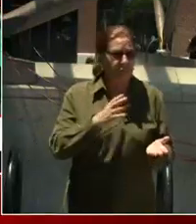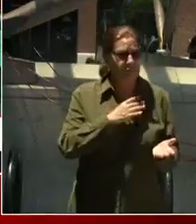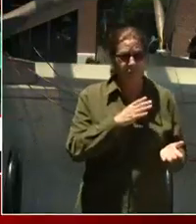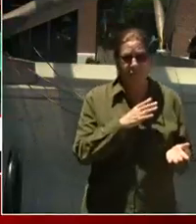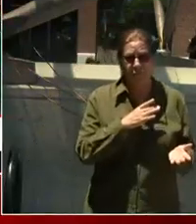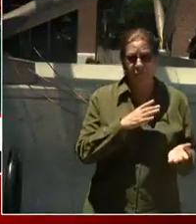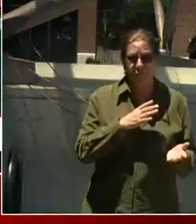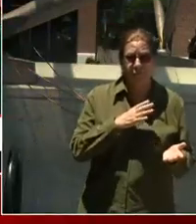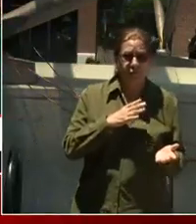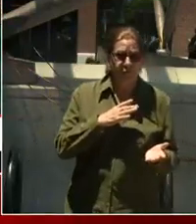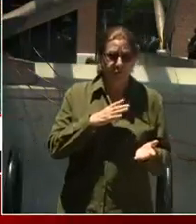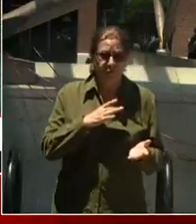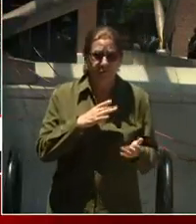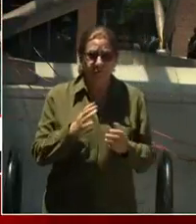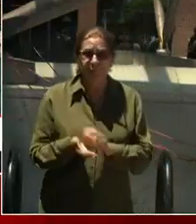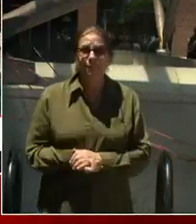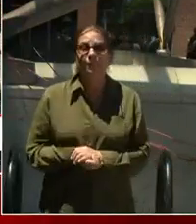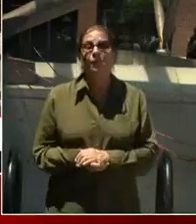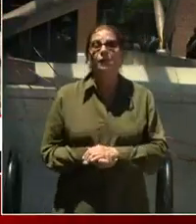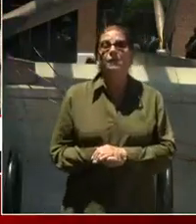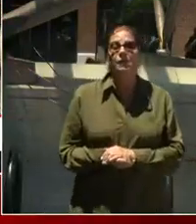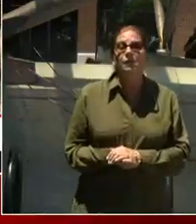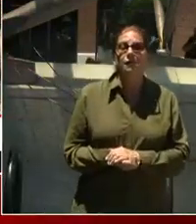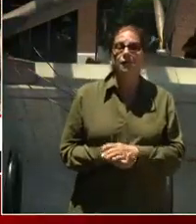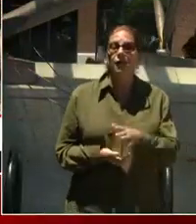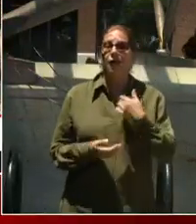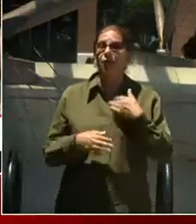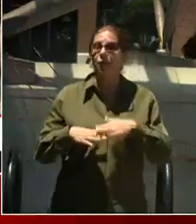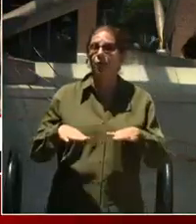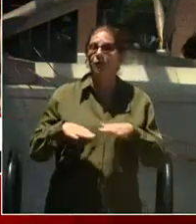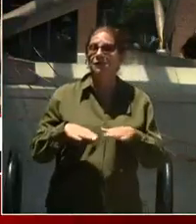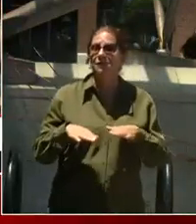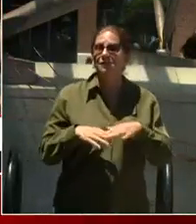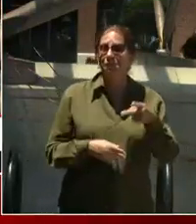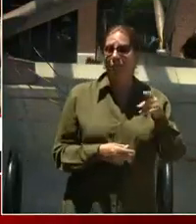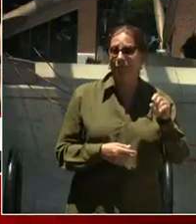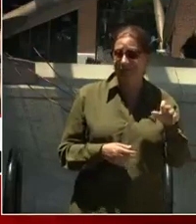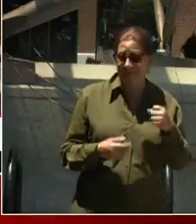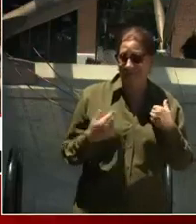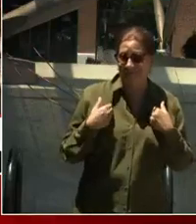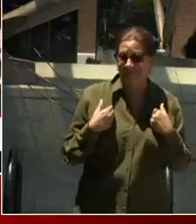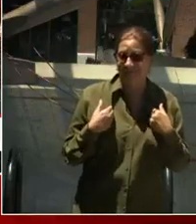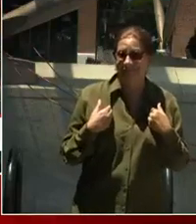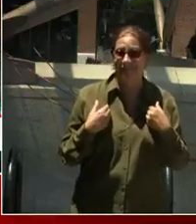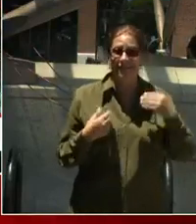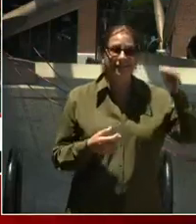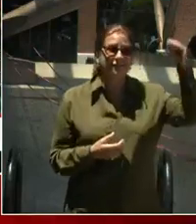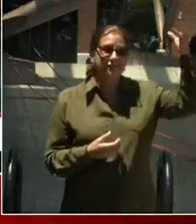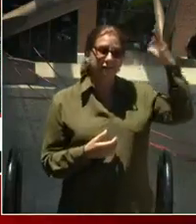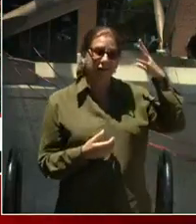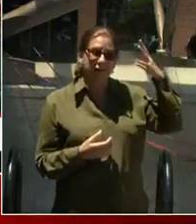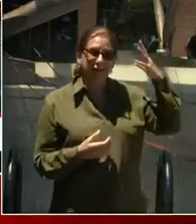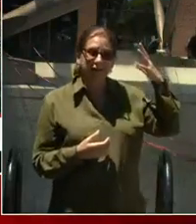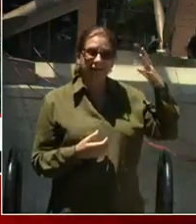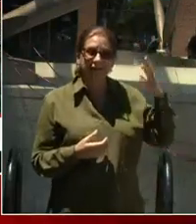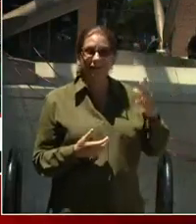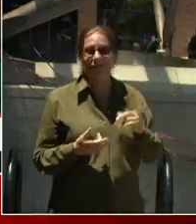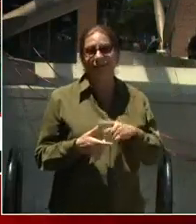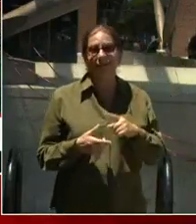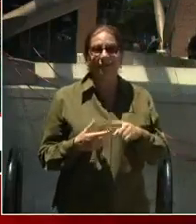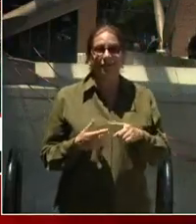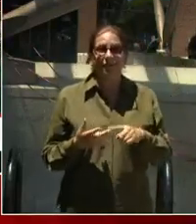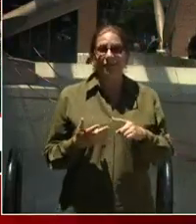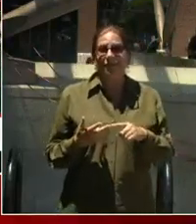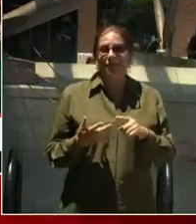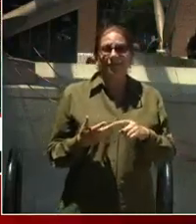Guess what they have? Pools. They have sun. They have wonderful